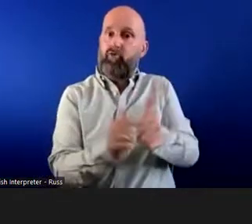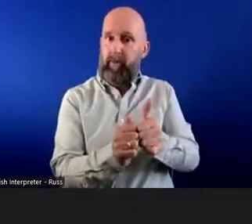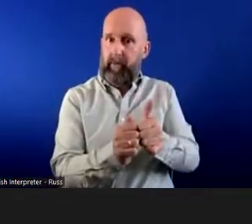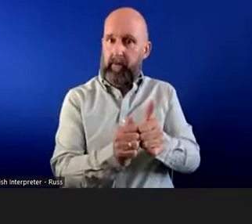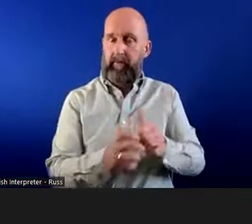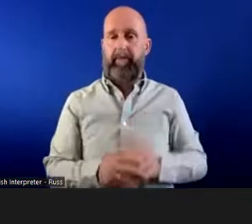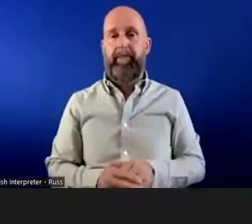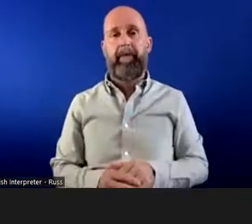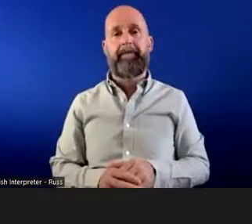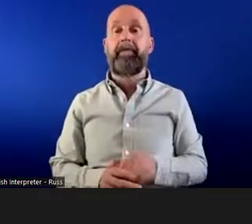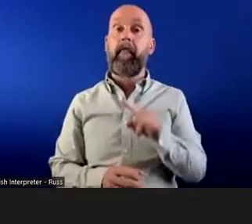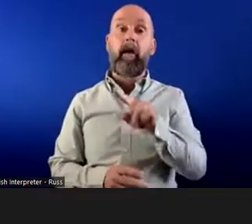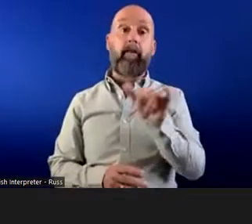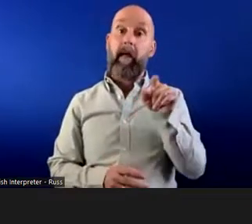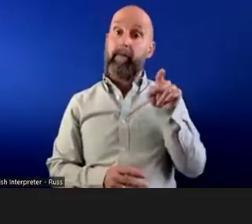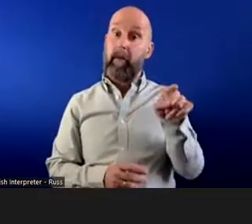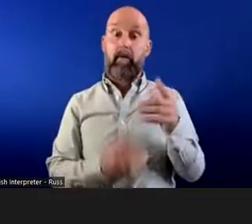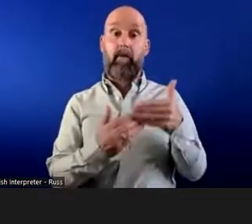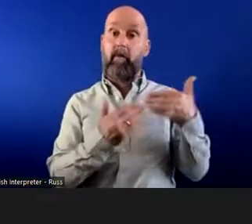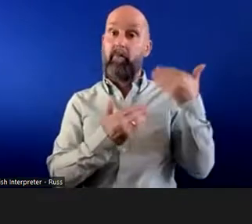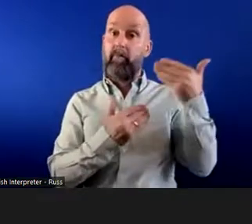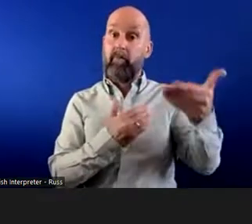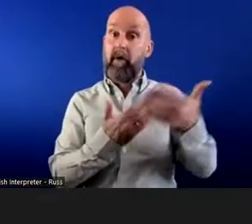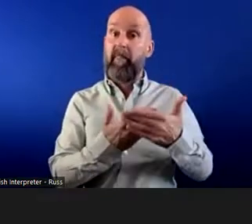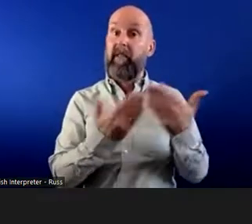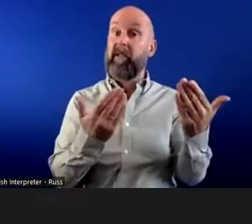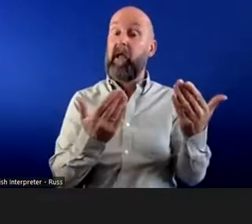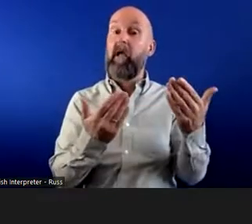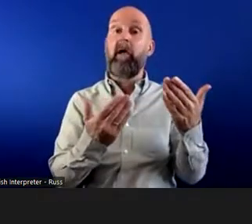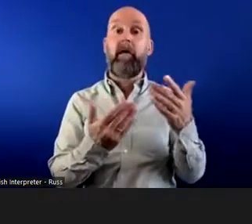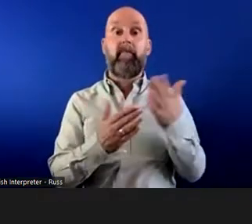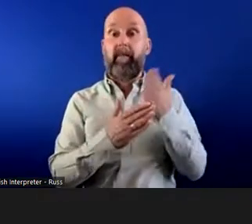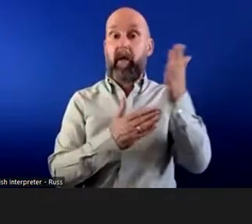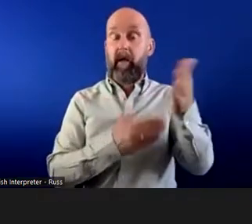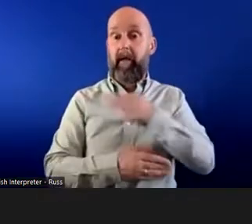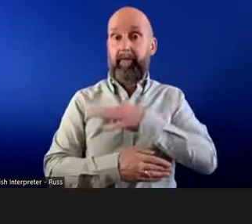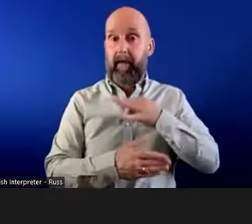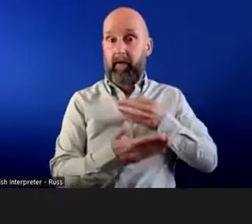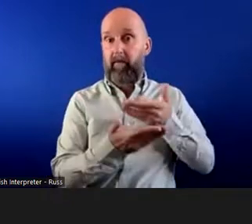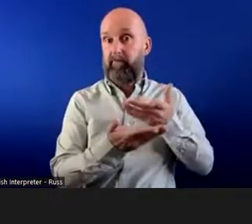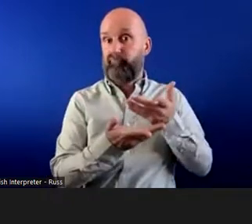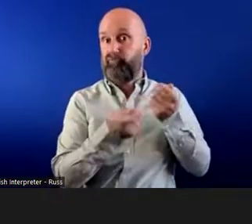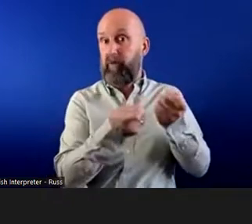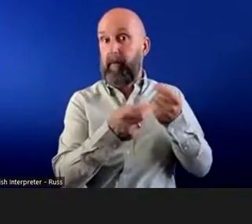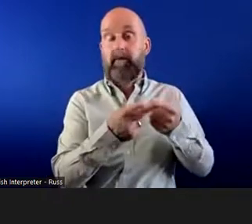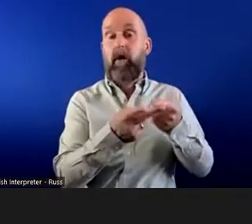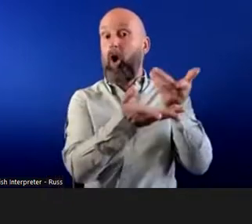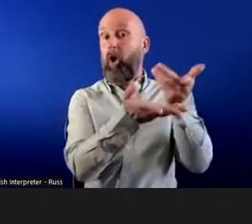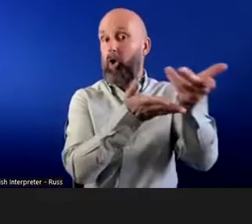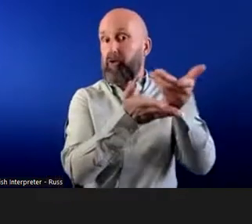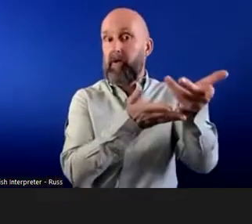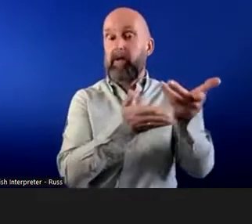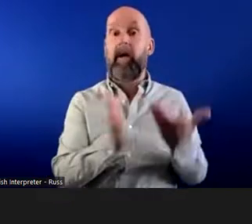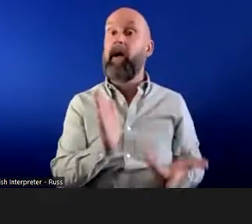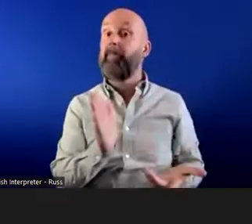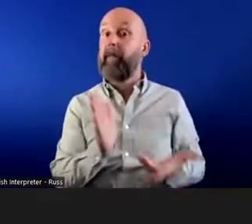could be allowing absences during the working days for the purposes of then receiving medical treatment or consultation, giving additional training